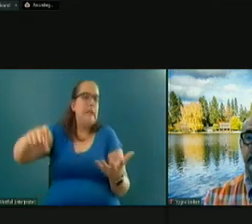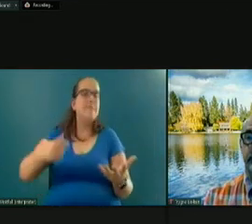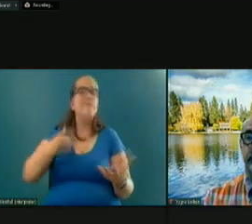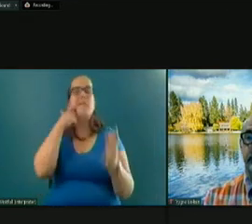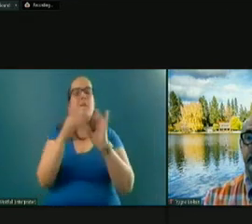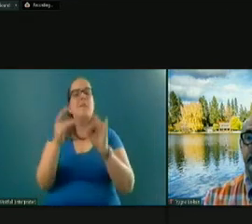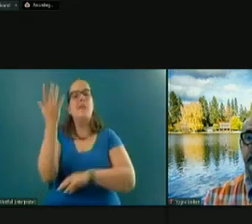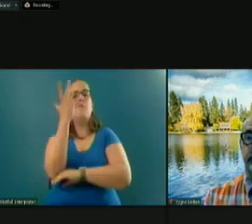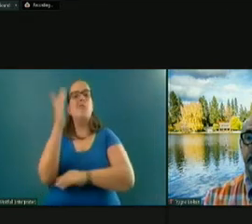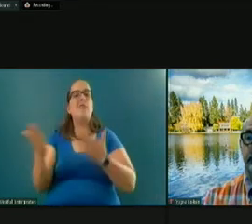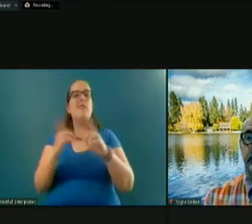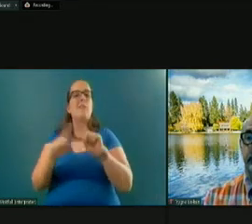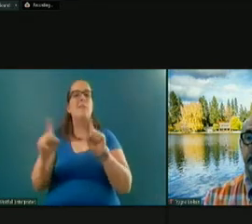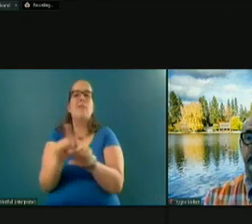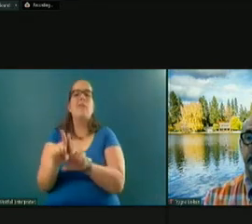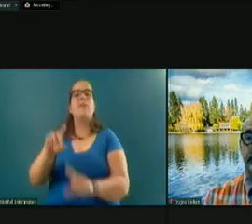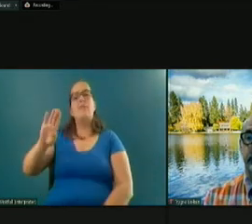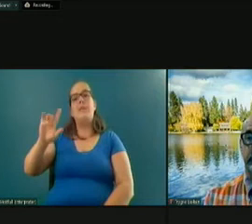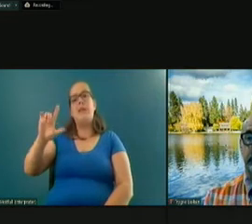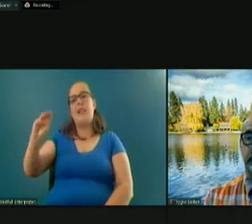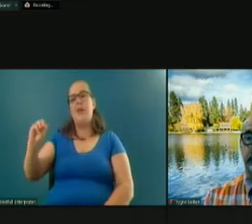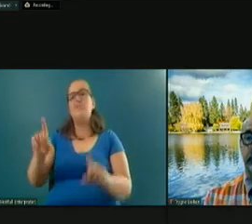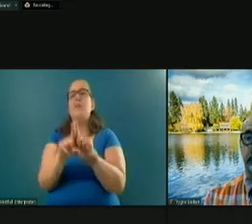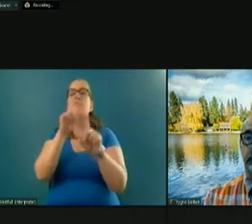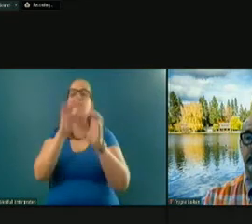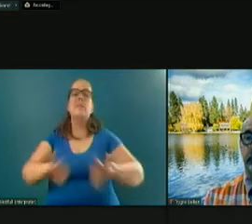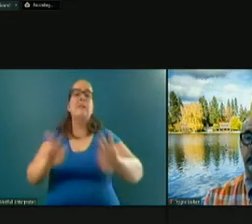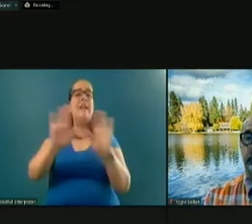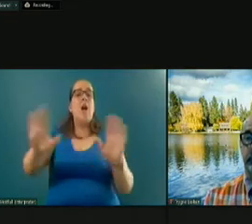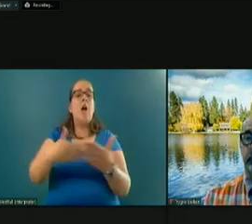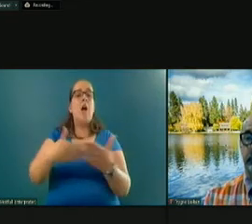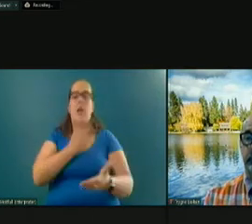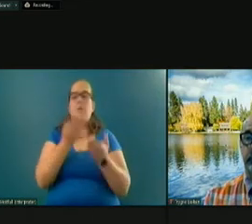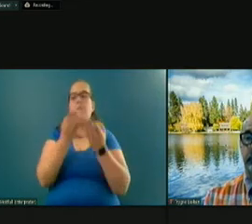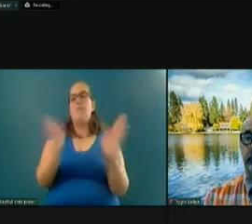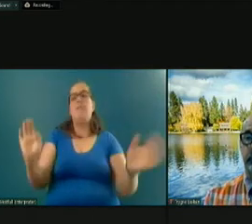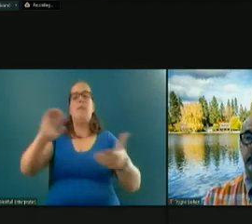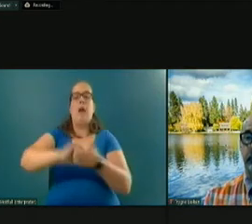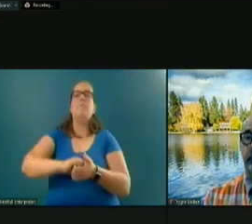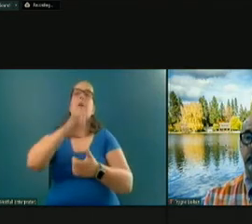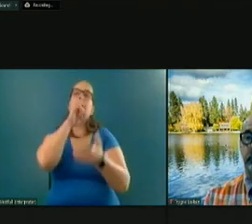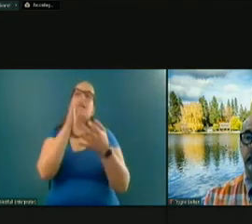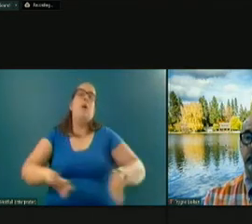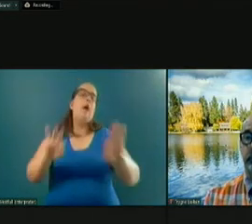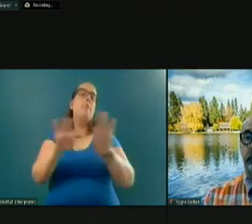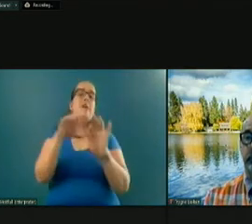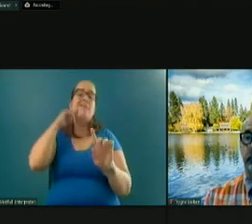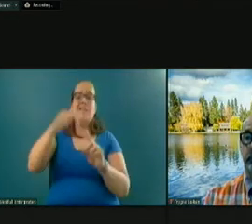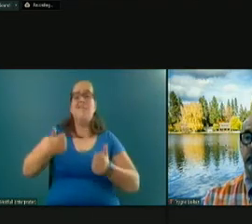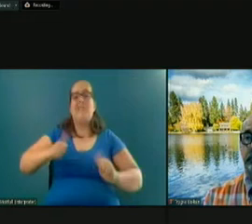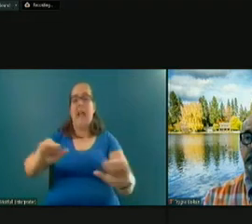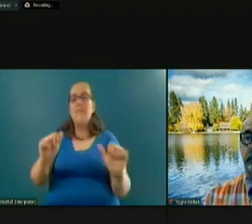the Forest Service, but certainly the BLM is also very important. All of our public partners are really important to this effort. So